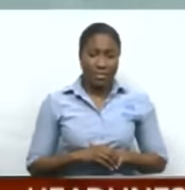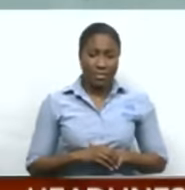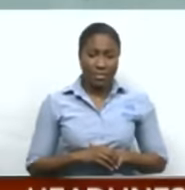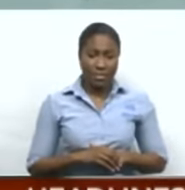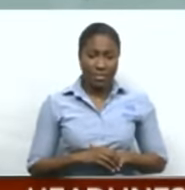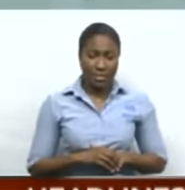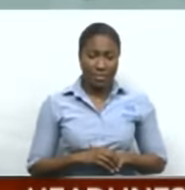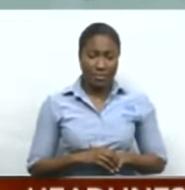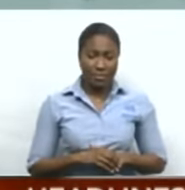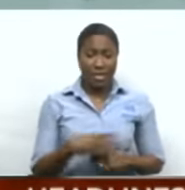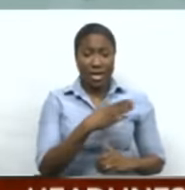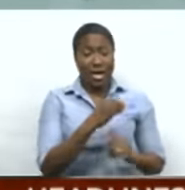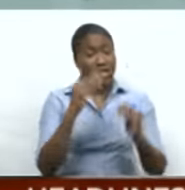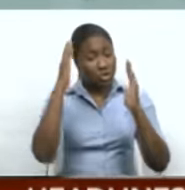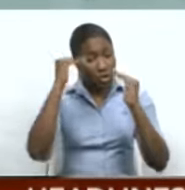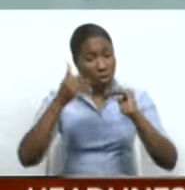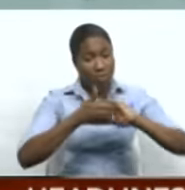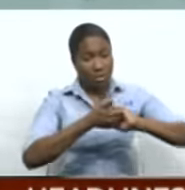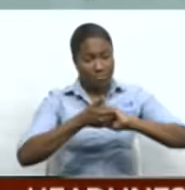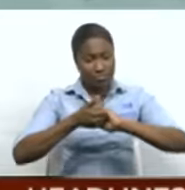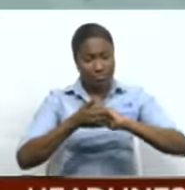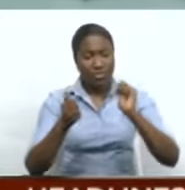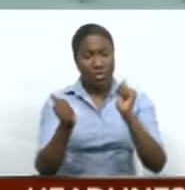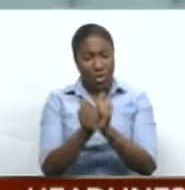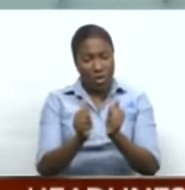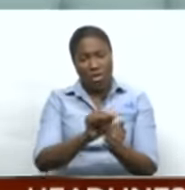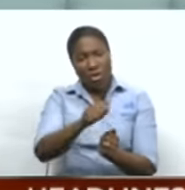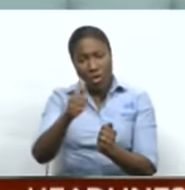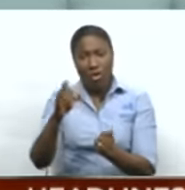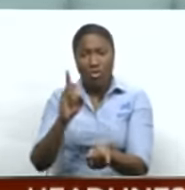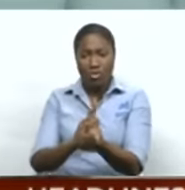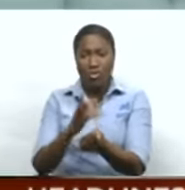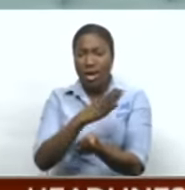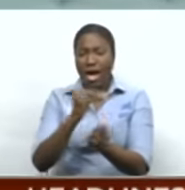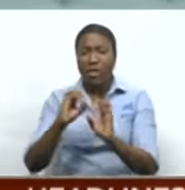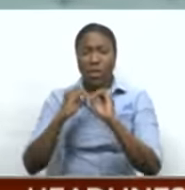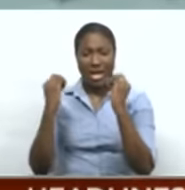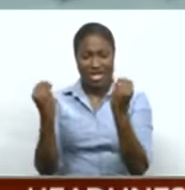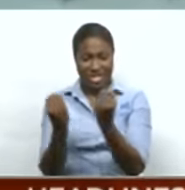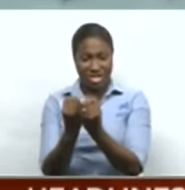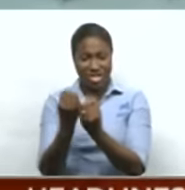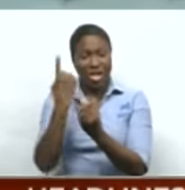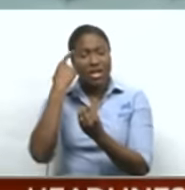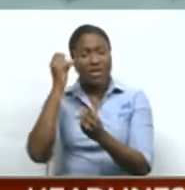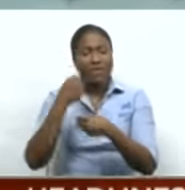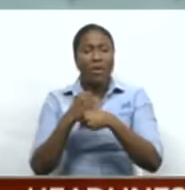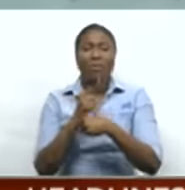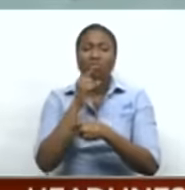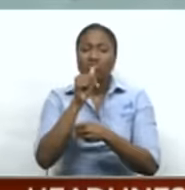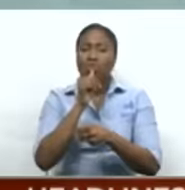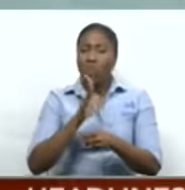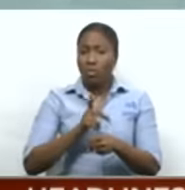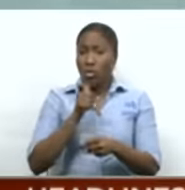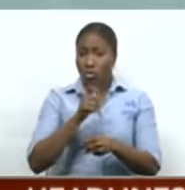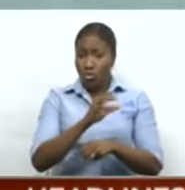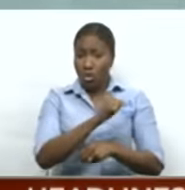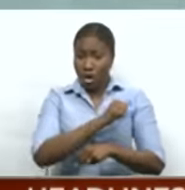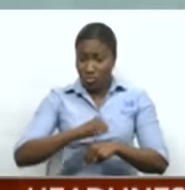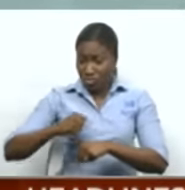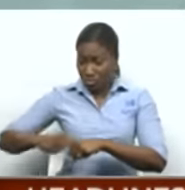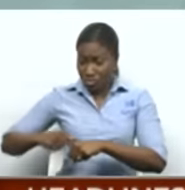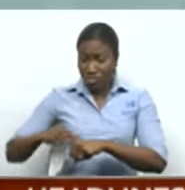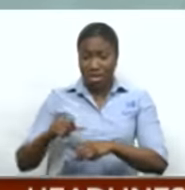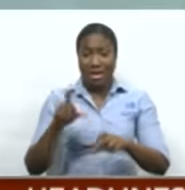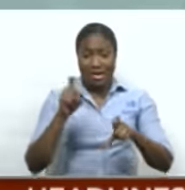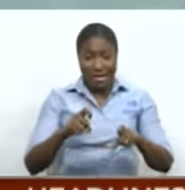Gabrielle is hoping to collaborate with medical professionals and organizations to ensure prosthesis are accessible and affordable for